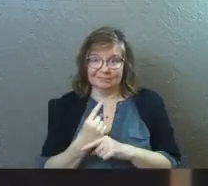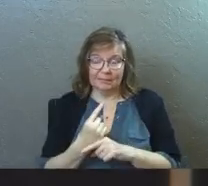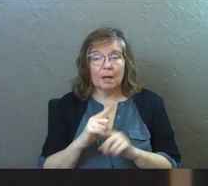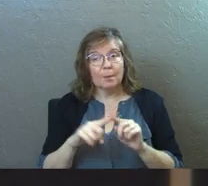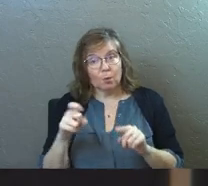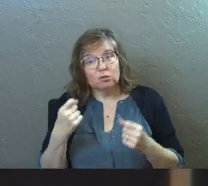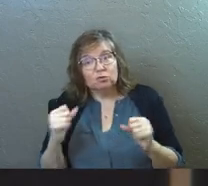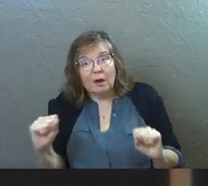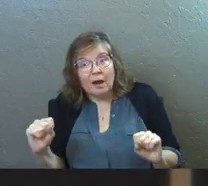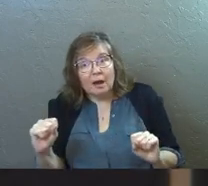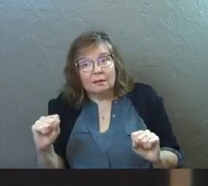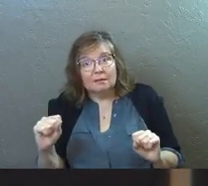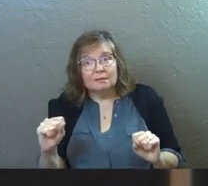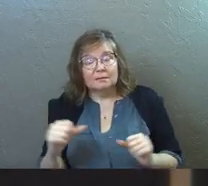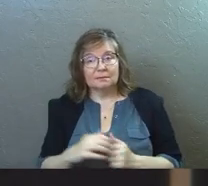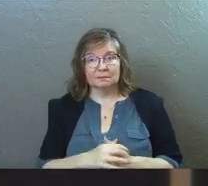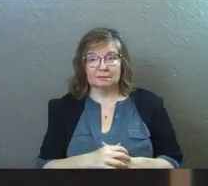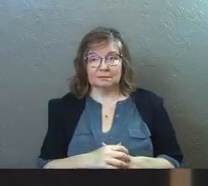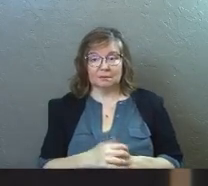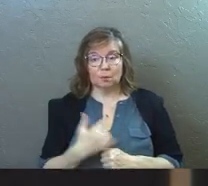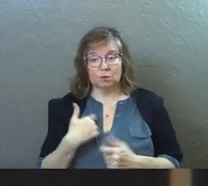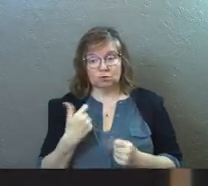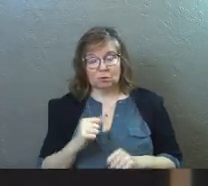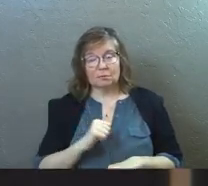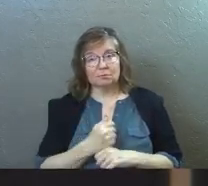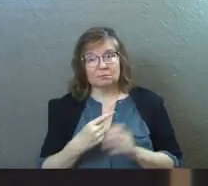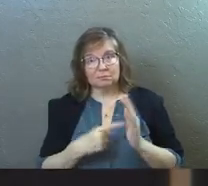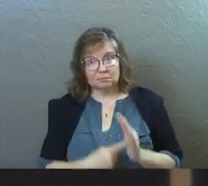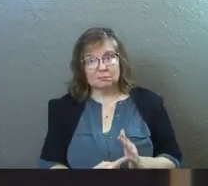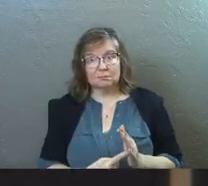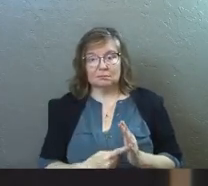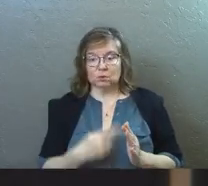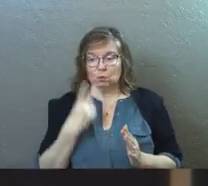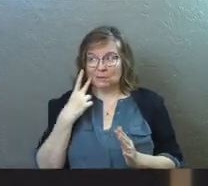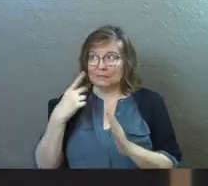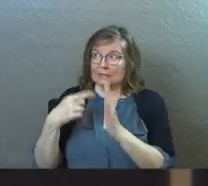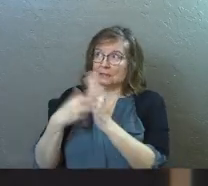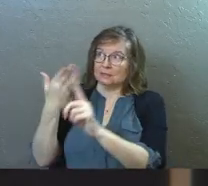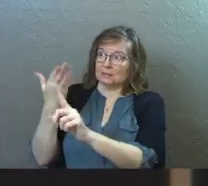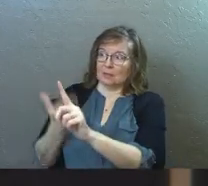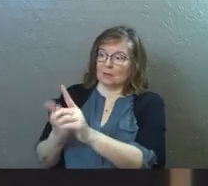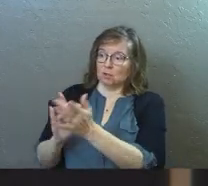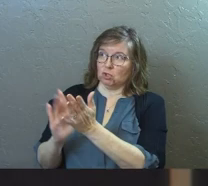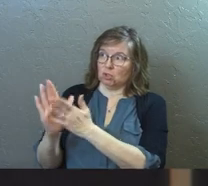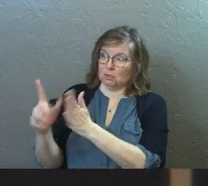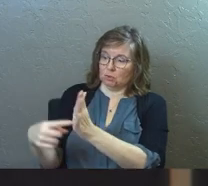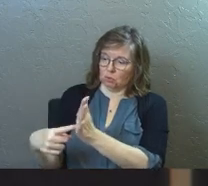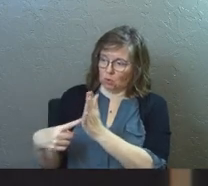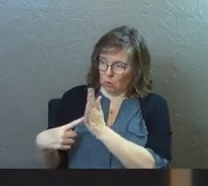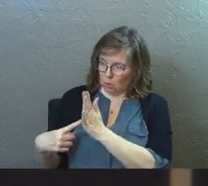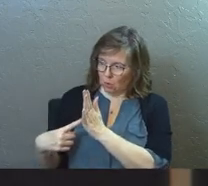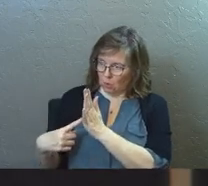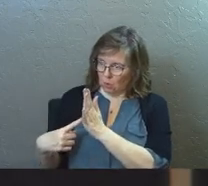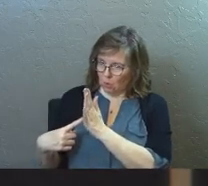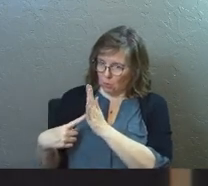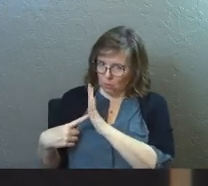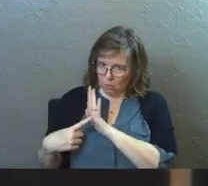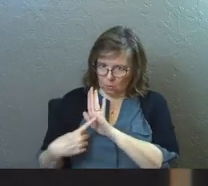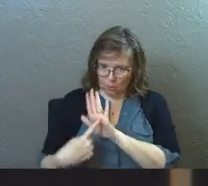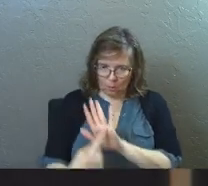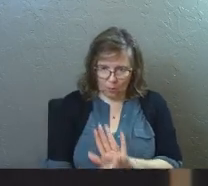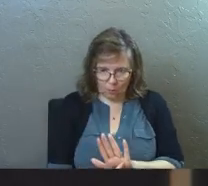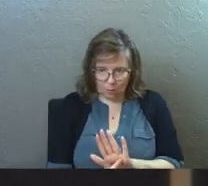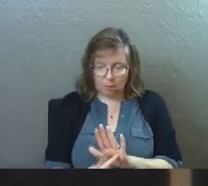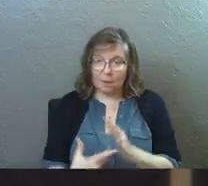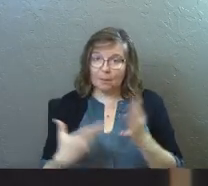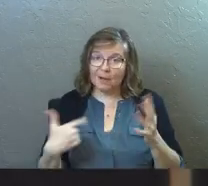But we should try. We should do all in our power to see the example that Jesus puts forward as the good shepherd and do